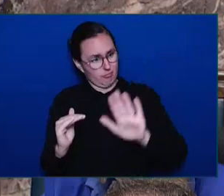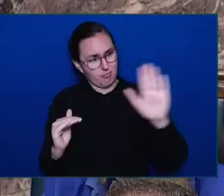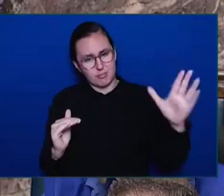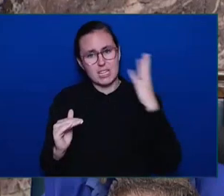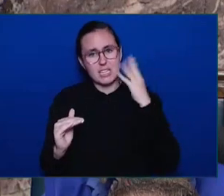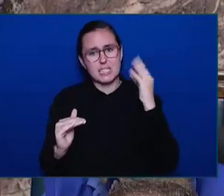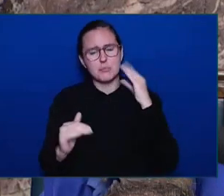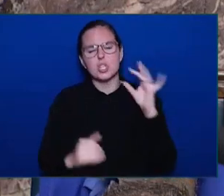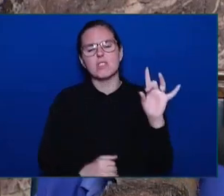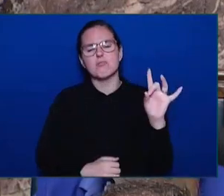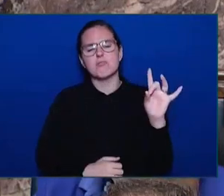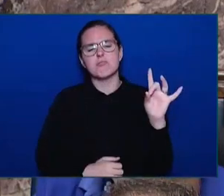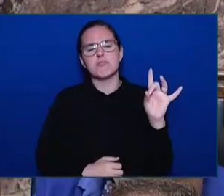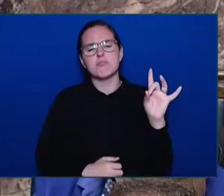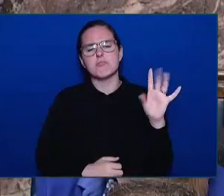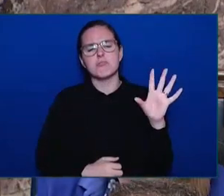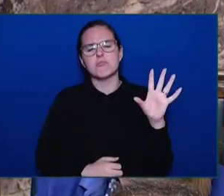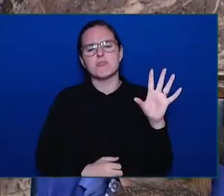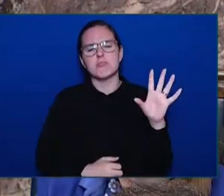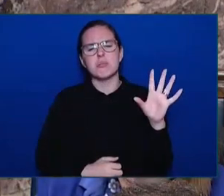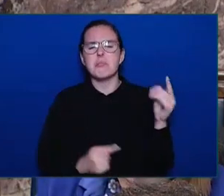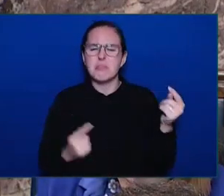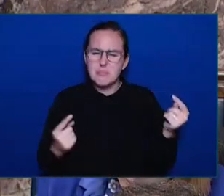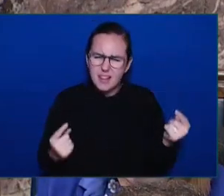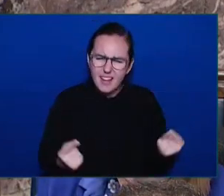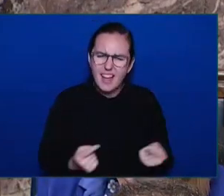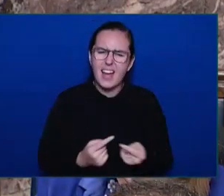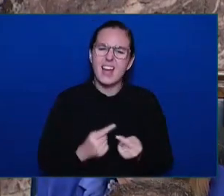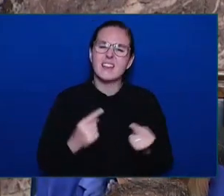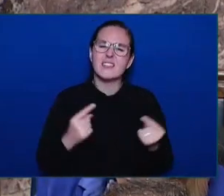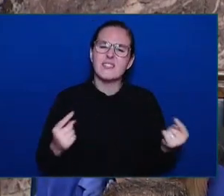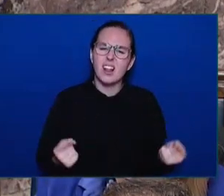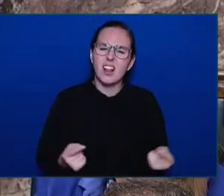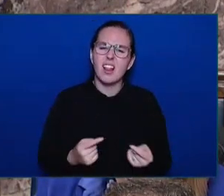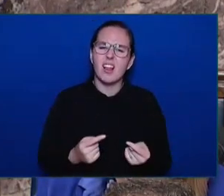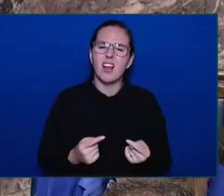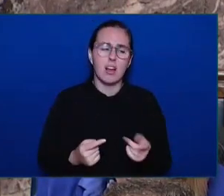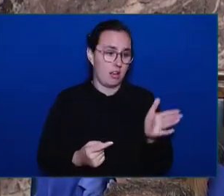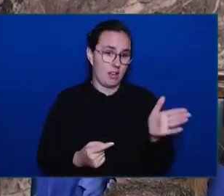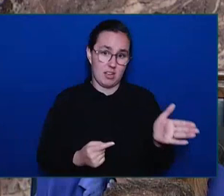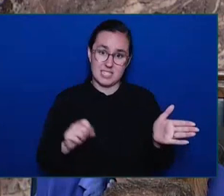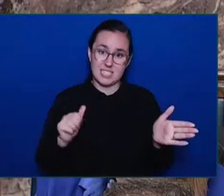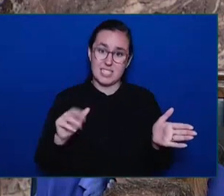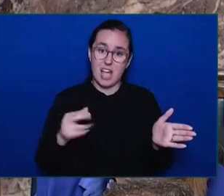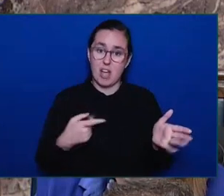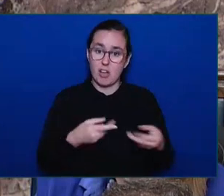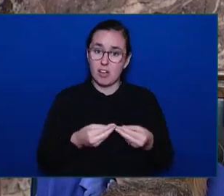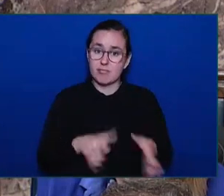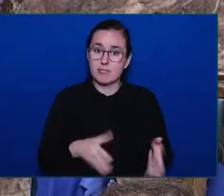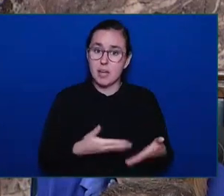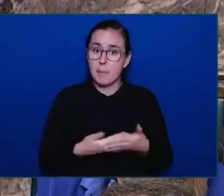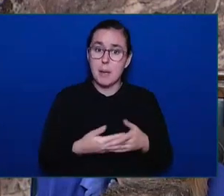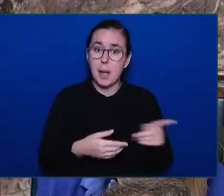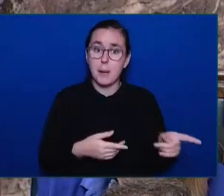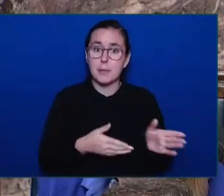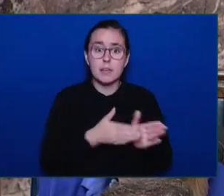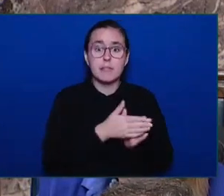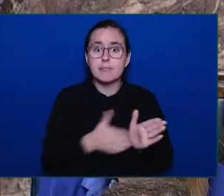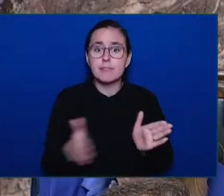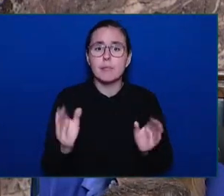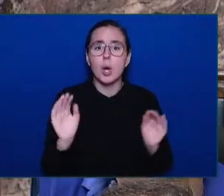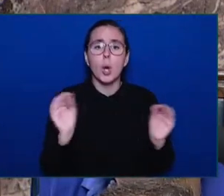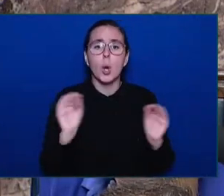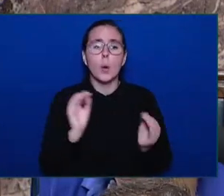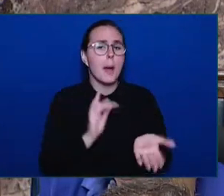Following her miscarriage, Sarah was left without basic medical care and, in fact, lost three litres of blood while waiting in a